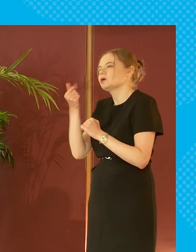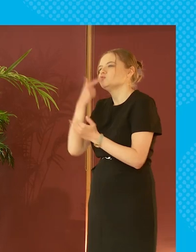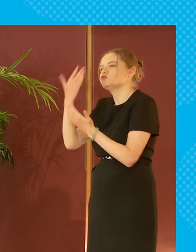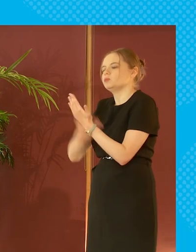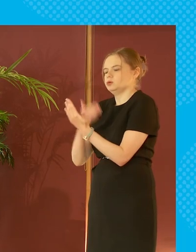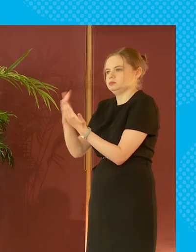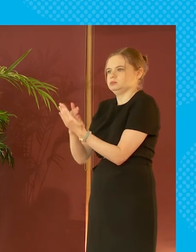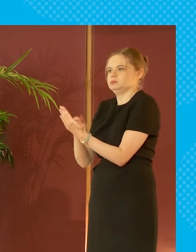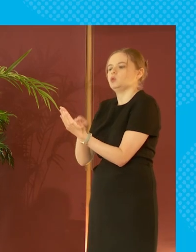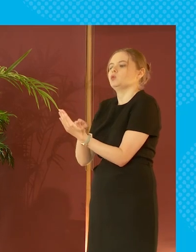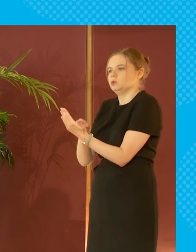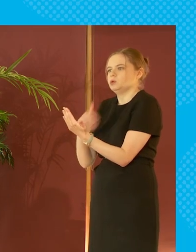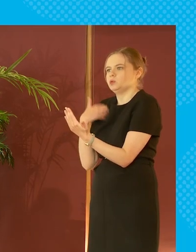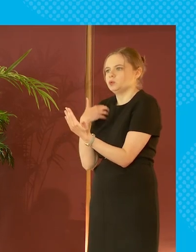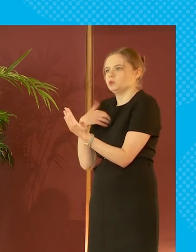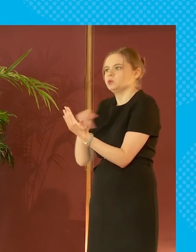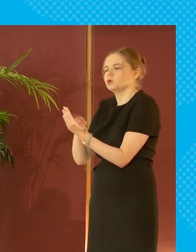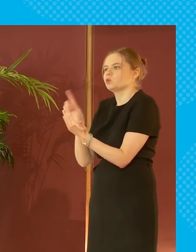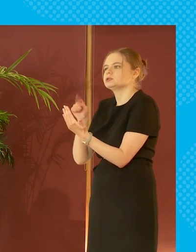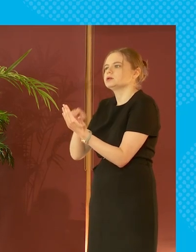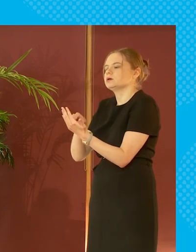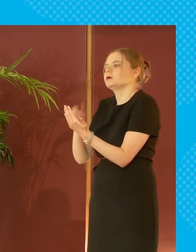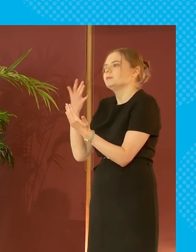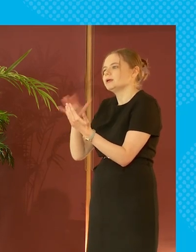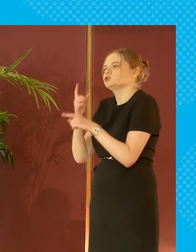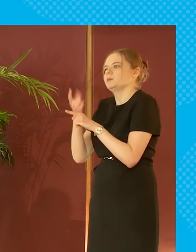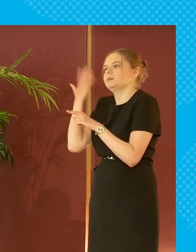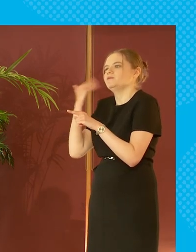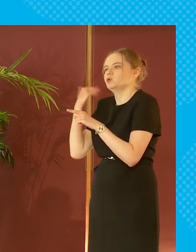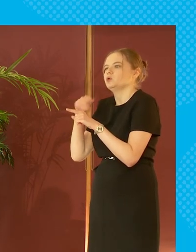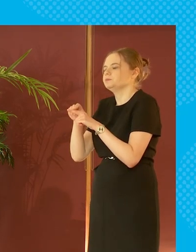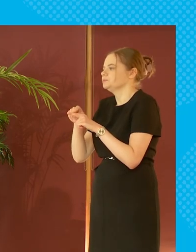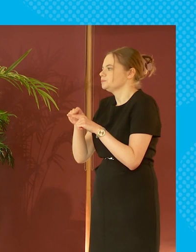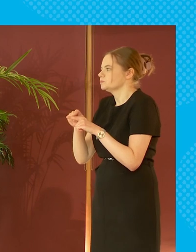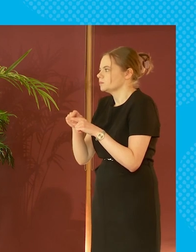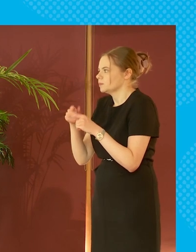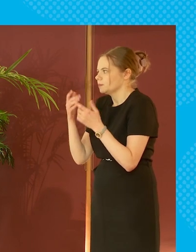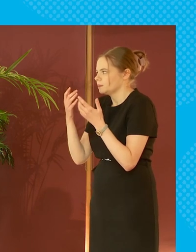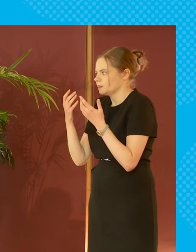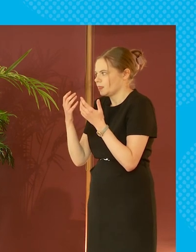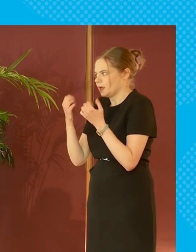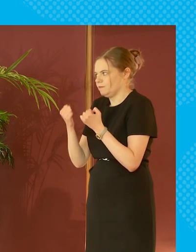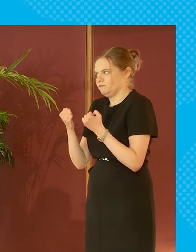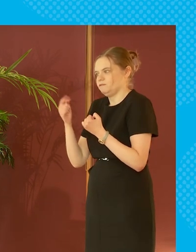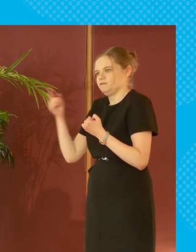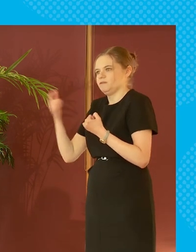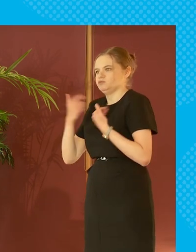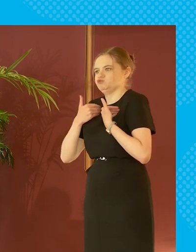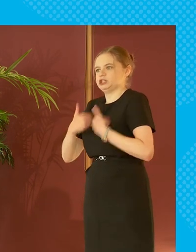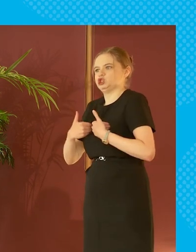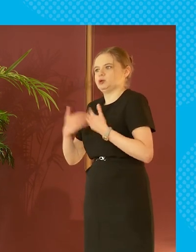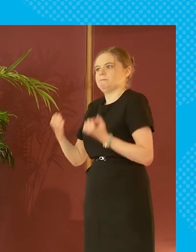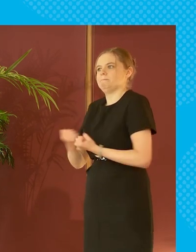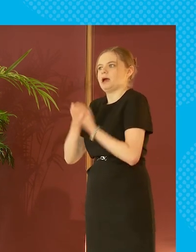said in that report which i thought was really interesting and the one i touched on earlier was about the fact that you know you've got this growing rich and